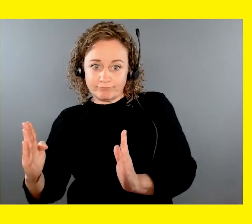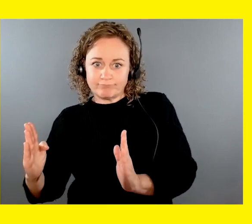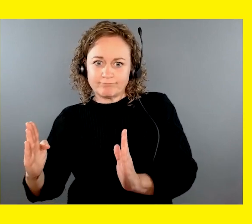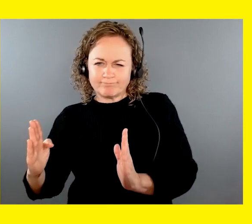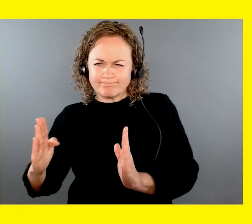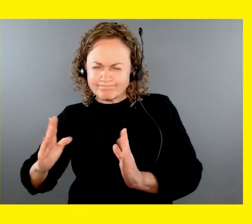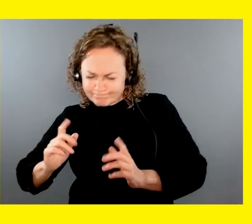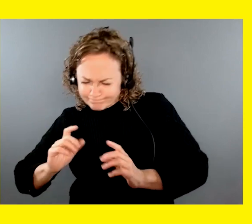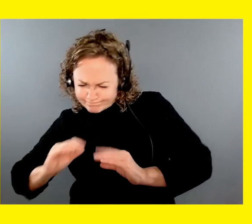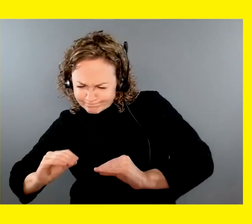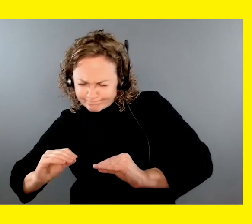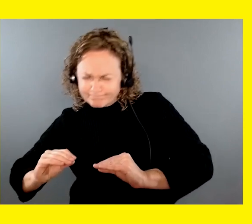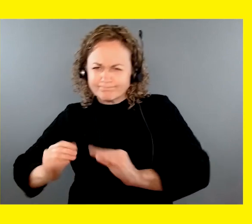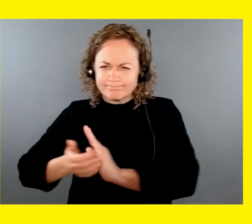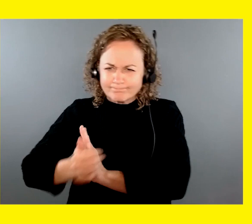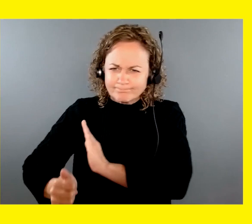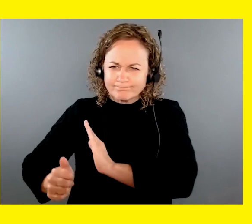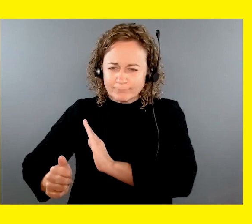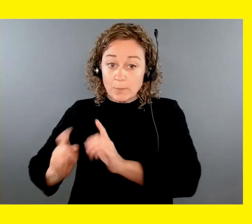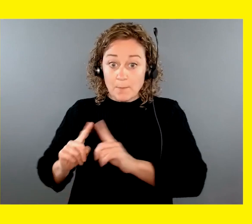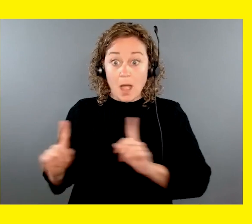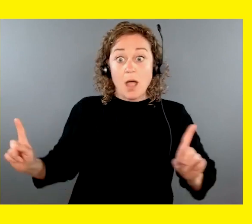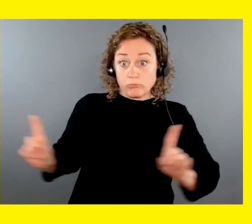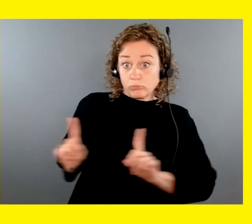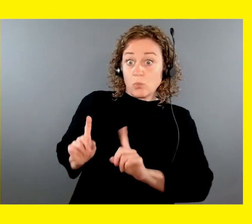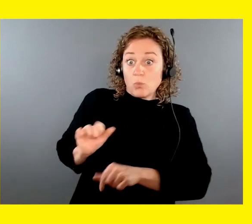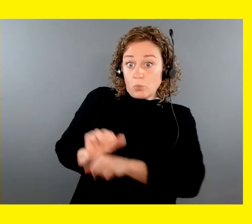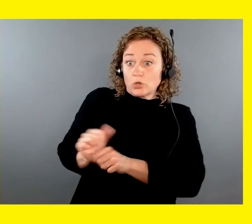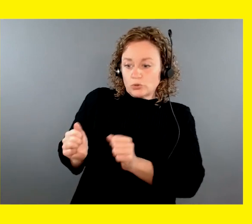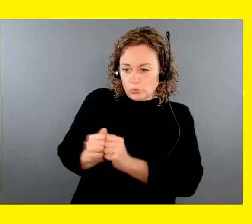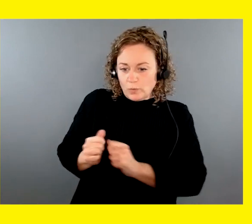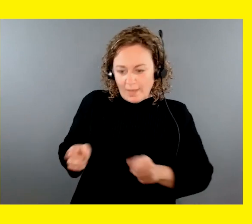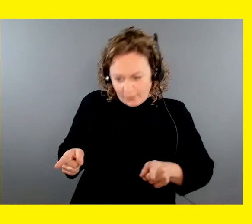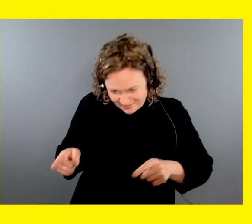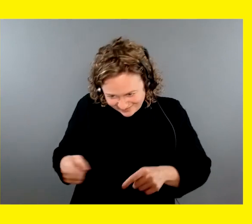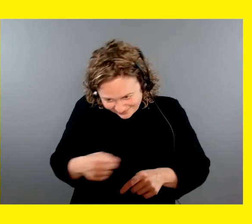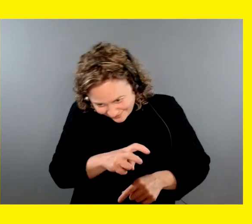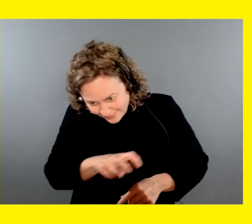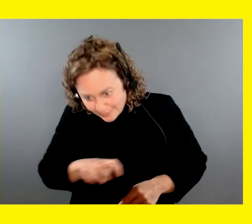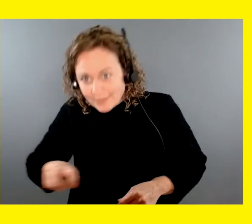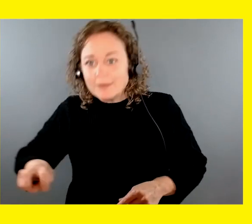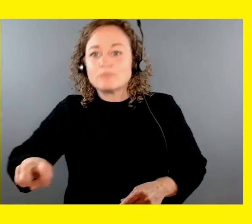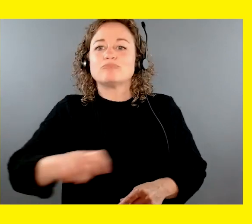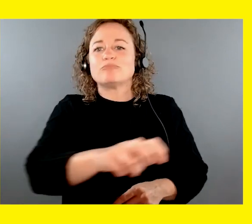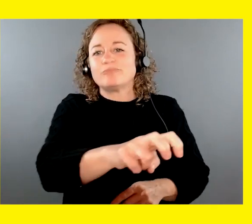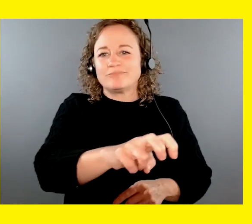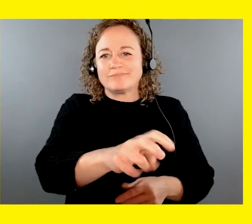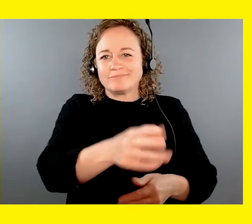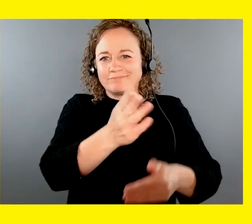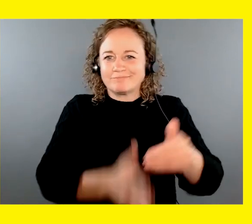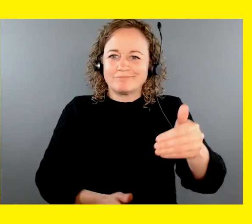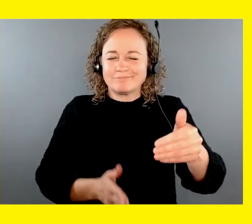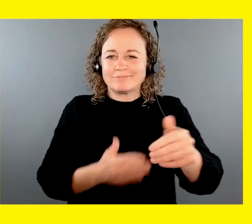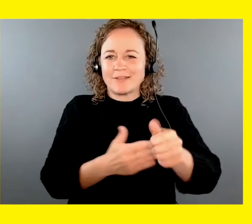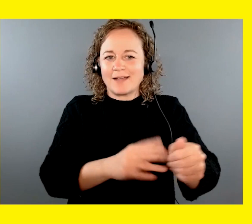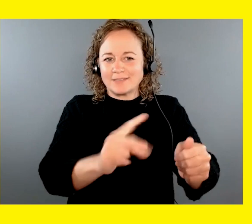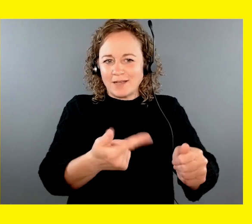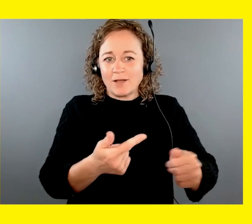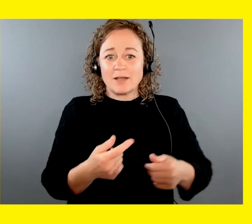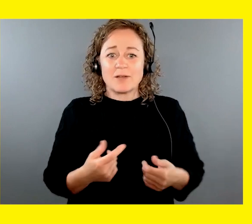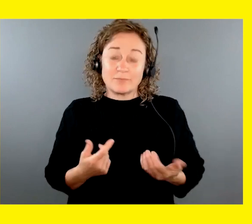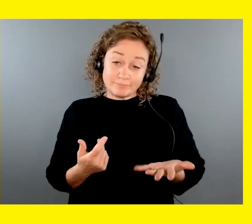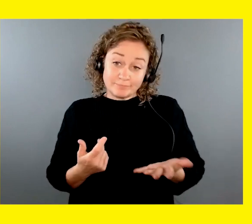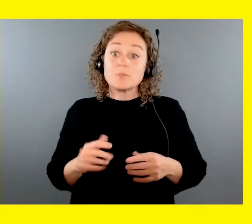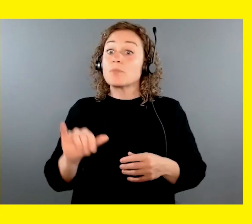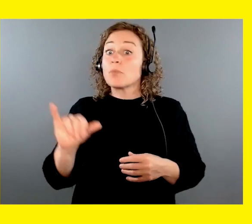tune those skills. But you both work together to get the puppy to that finished point. And we're still looking for boarders as well. And those are ones where they'll